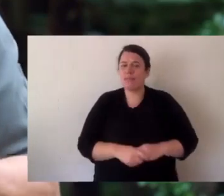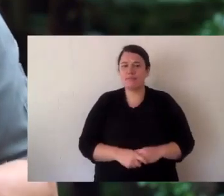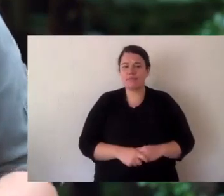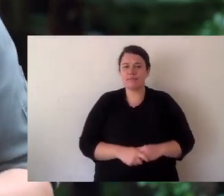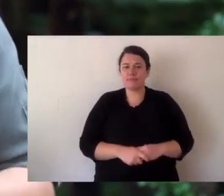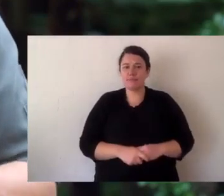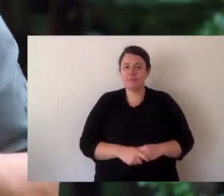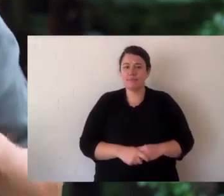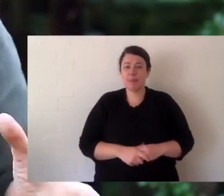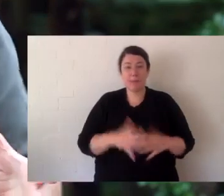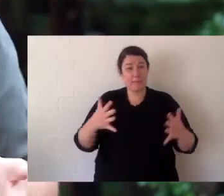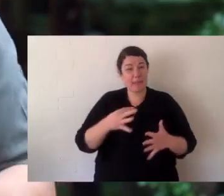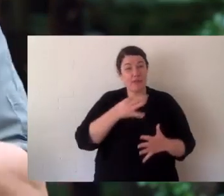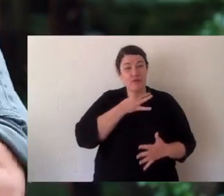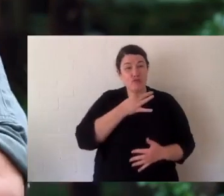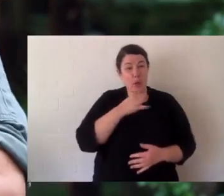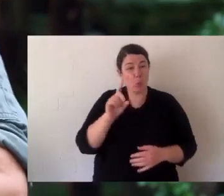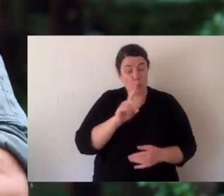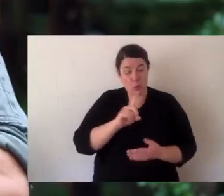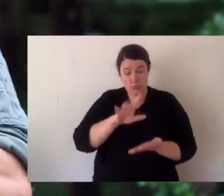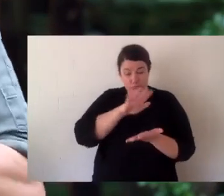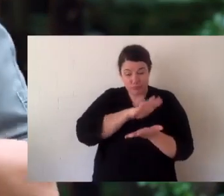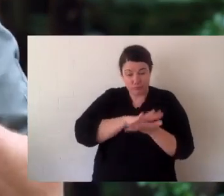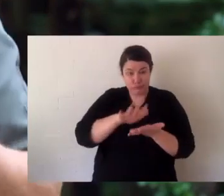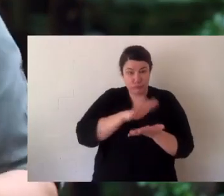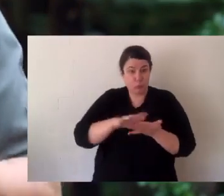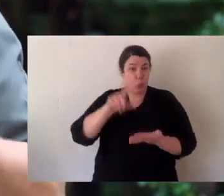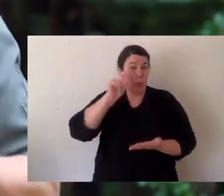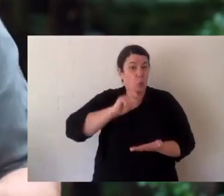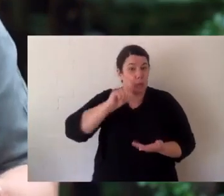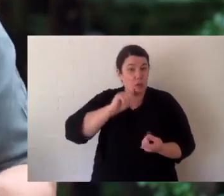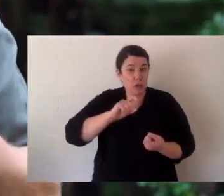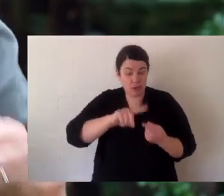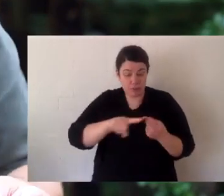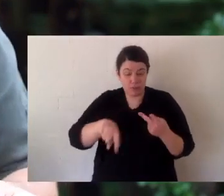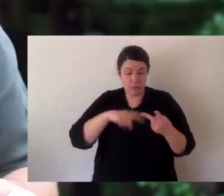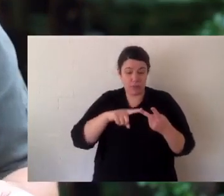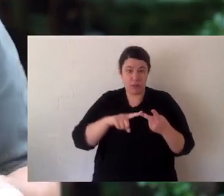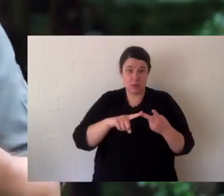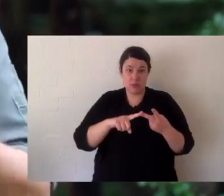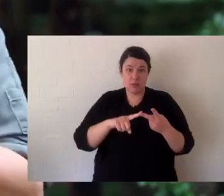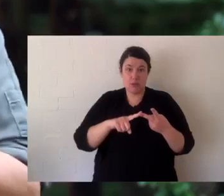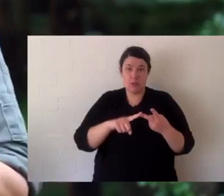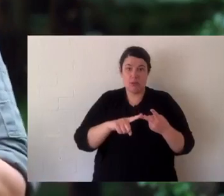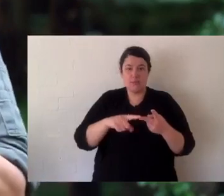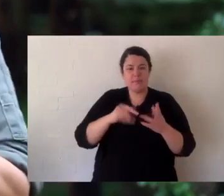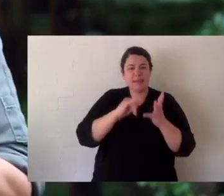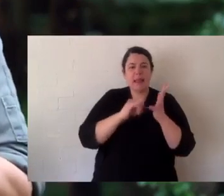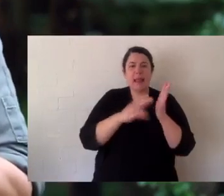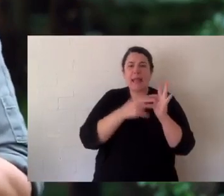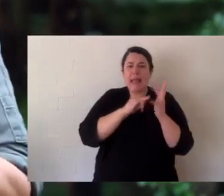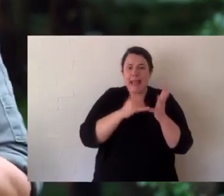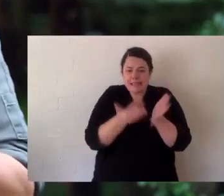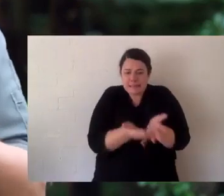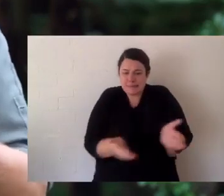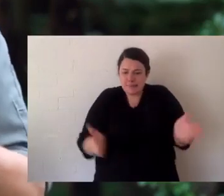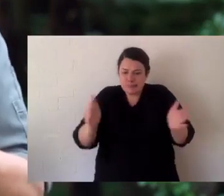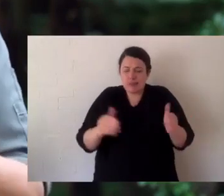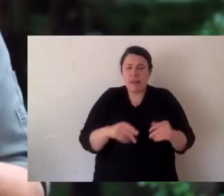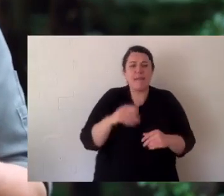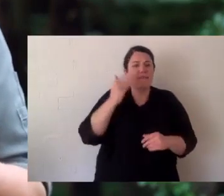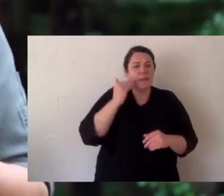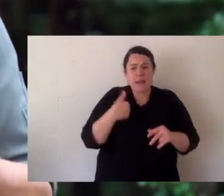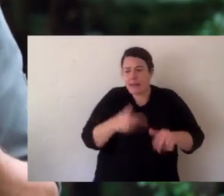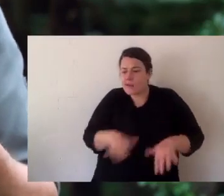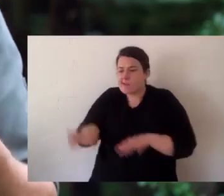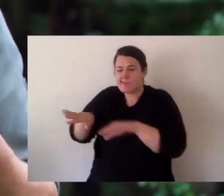Now they were classified as endangered a few years ago and their major threats are pollution to the waterways, the